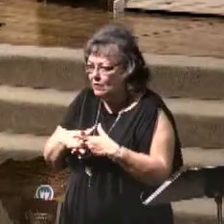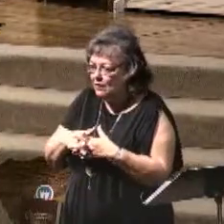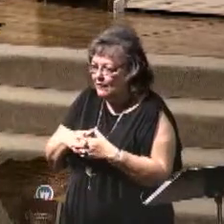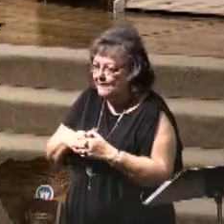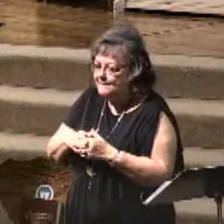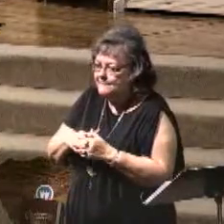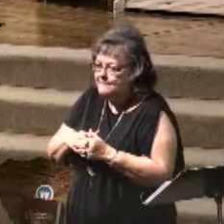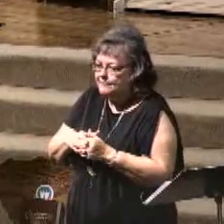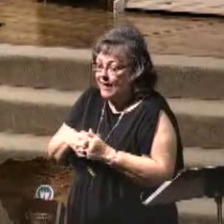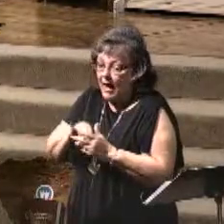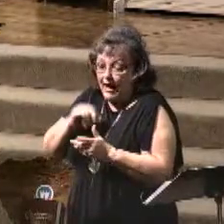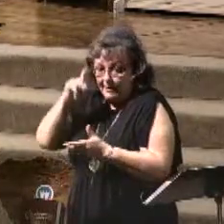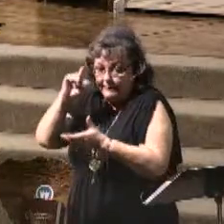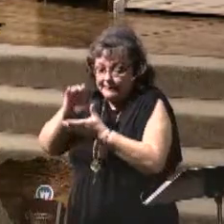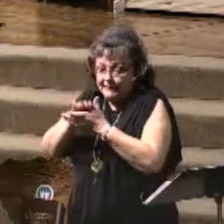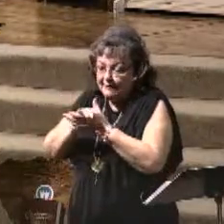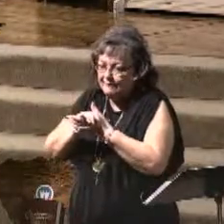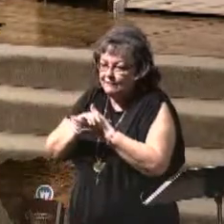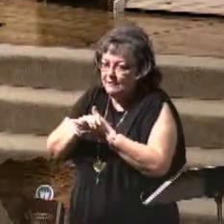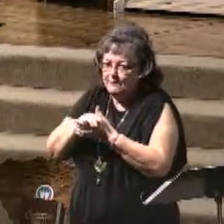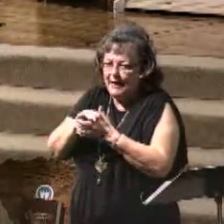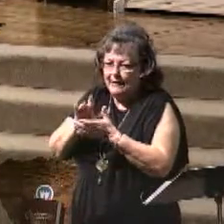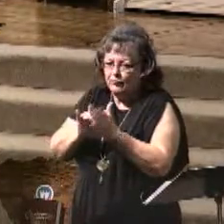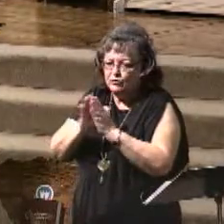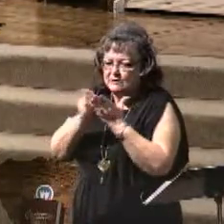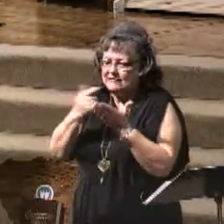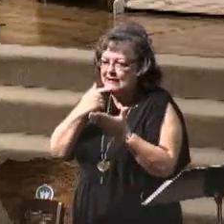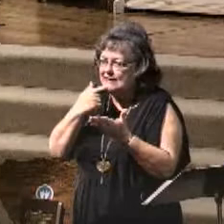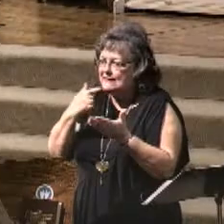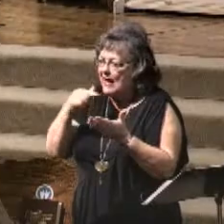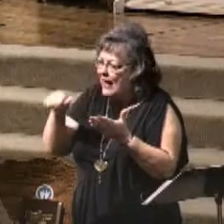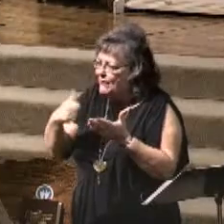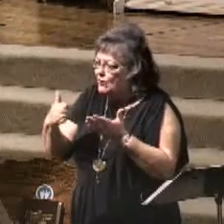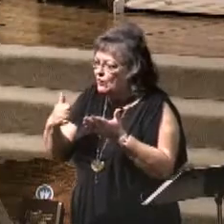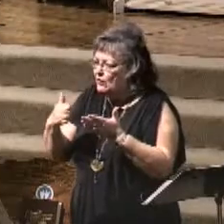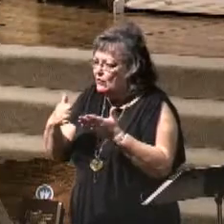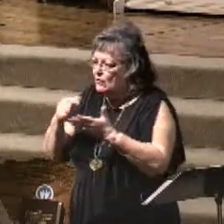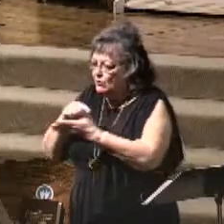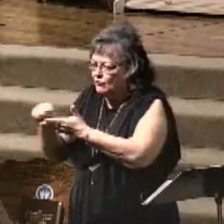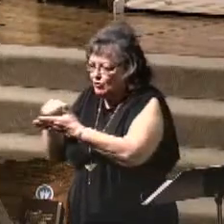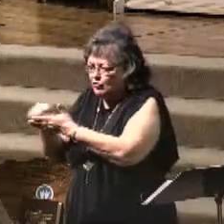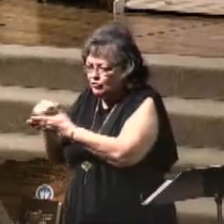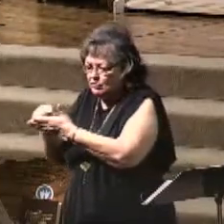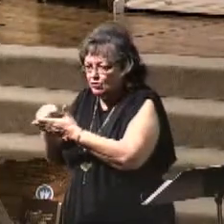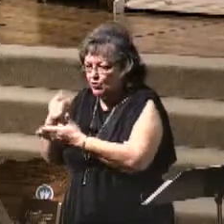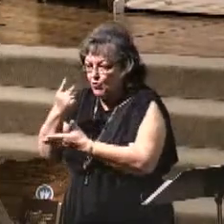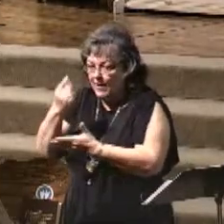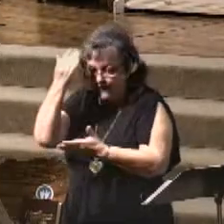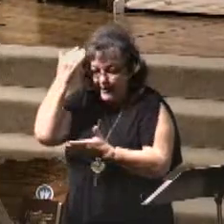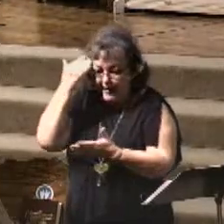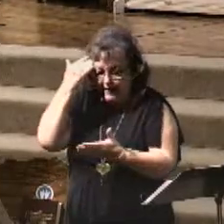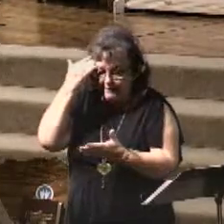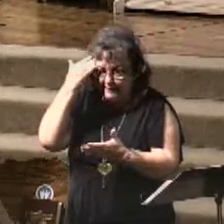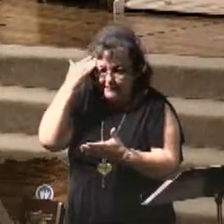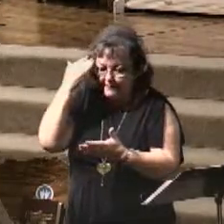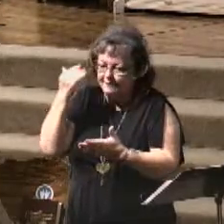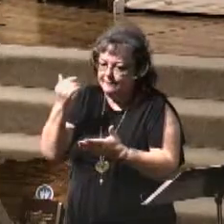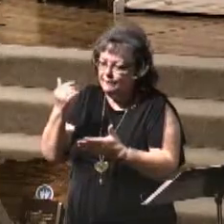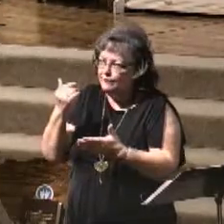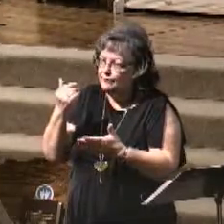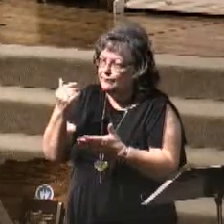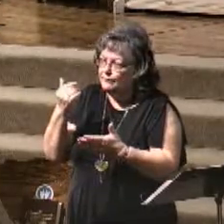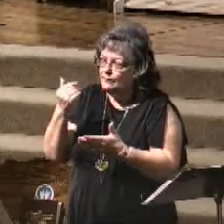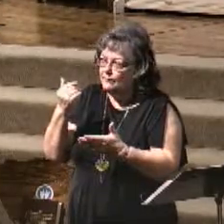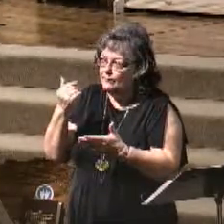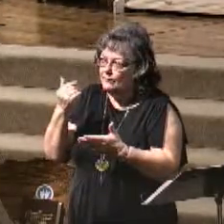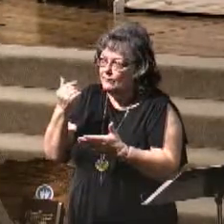I believe the Bible tells us in those other passages that one of those heads that will be as the one who